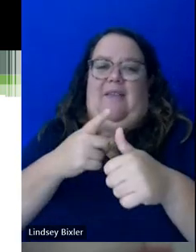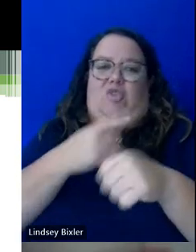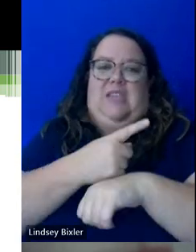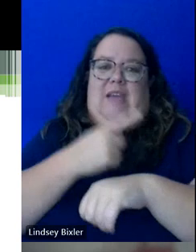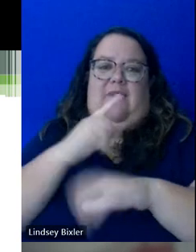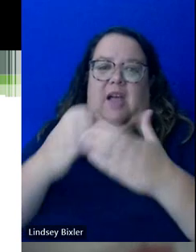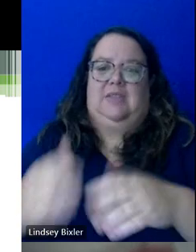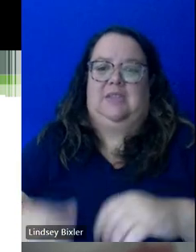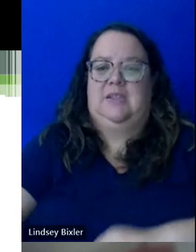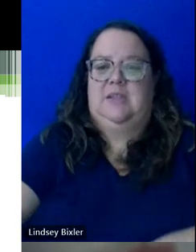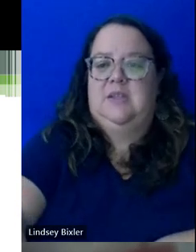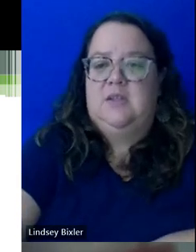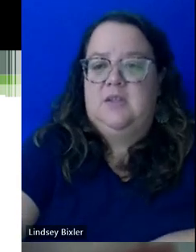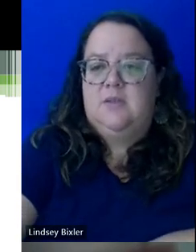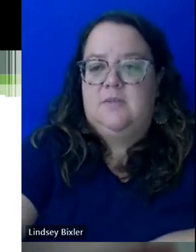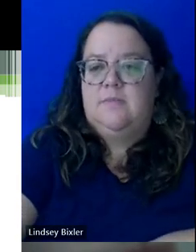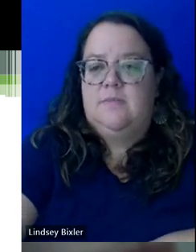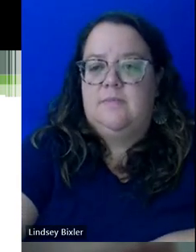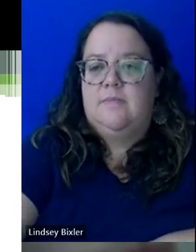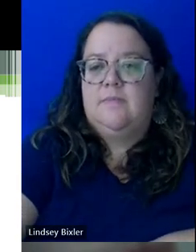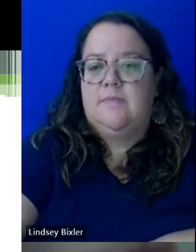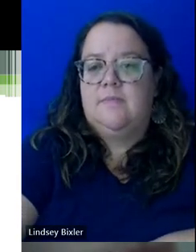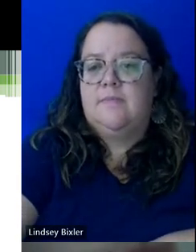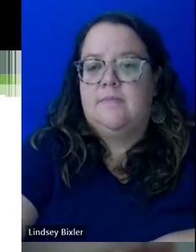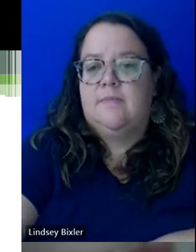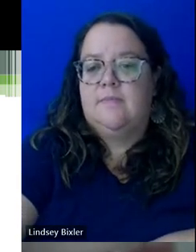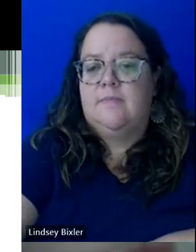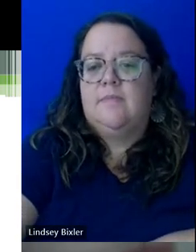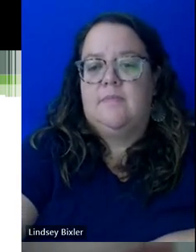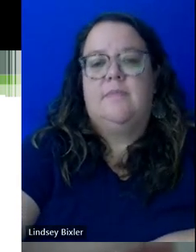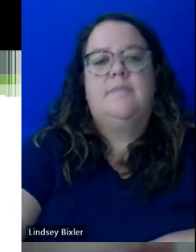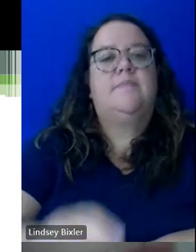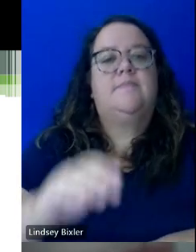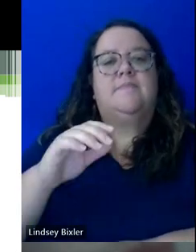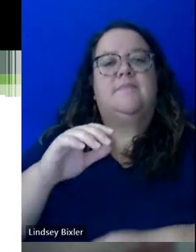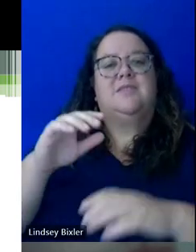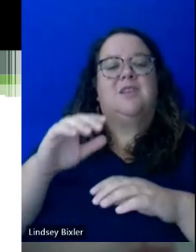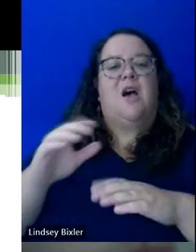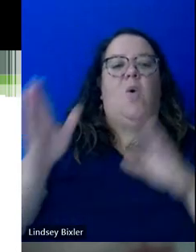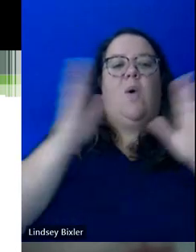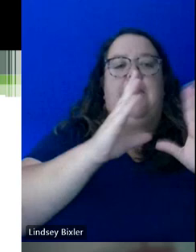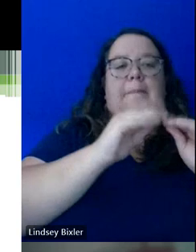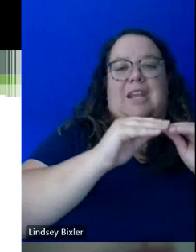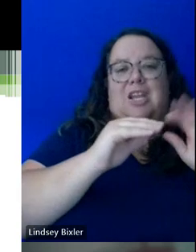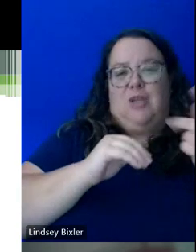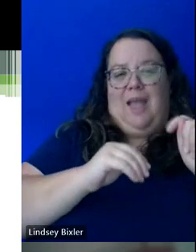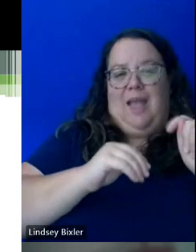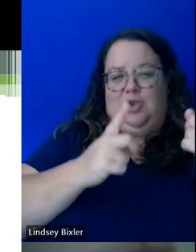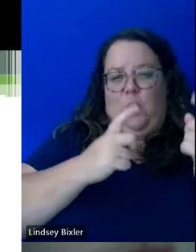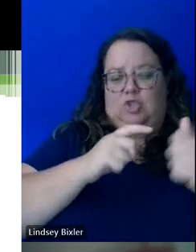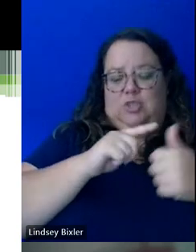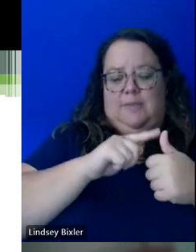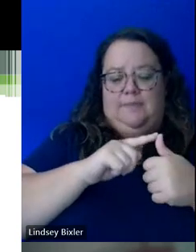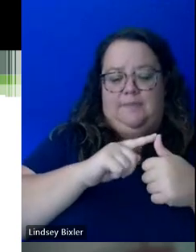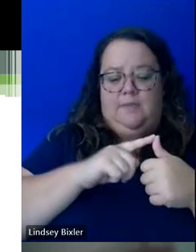Nate, I'm going to jump over to the meeting chat. There's a couple of questions over there, and then I'll jump you back to the Q&A. So, one of the questions came in